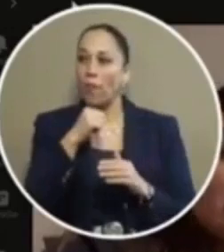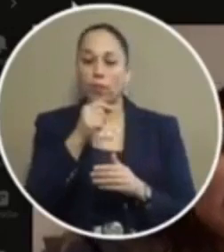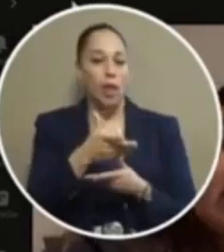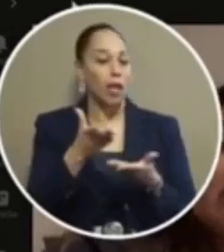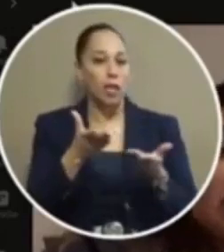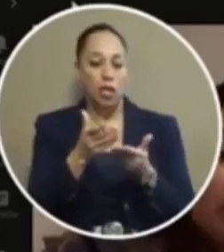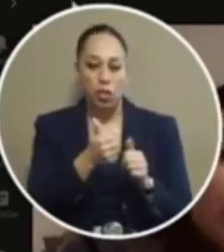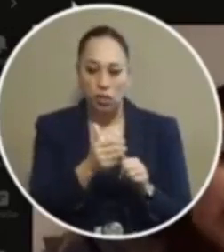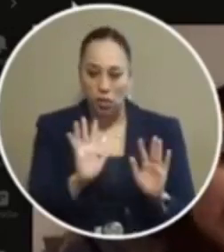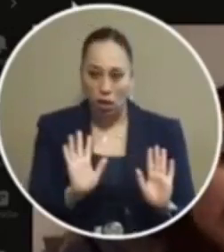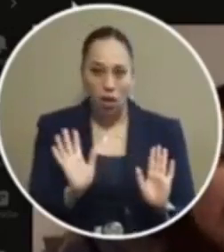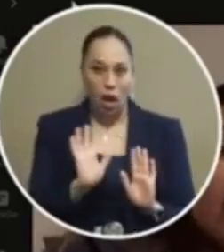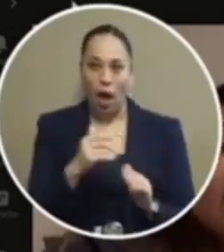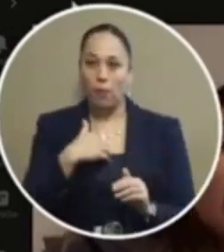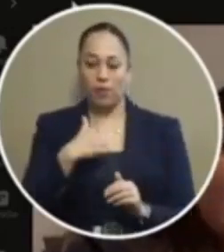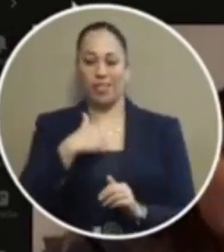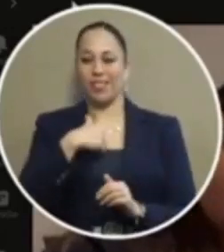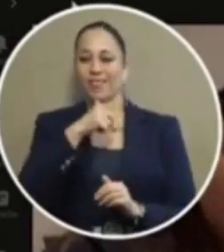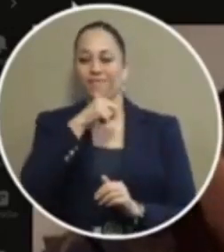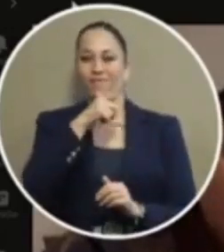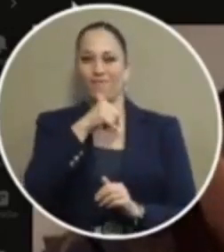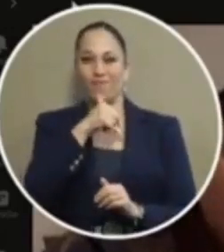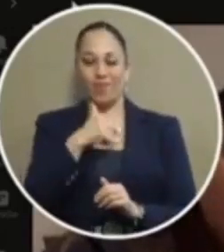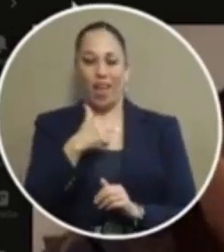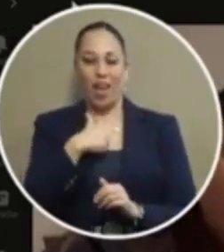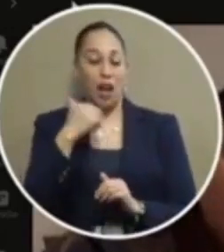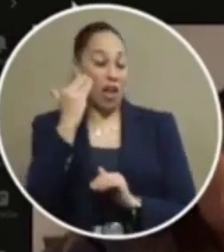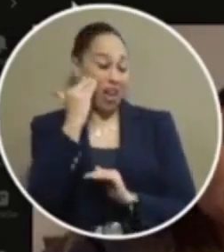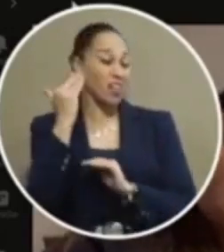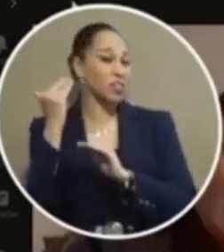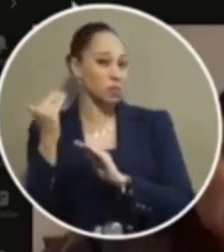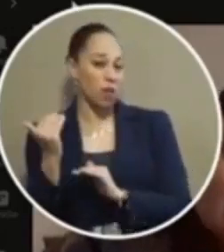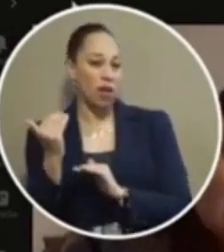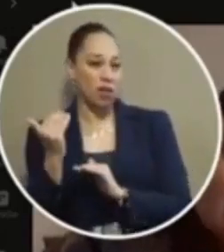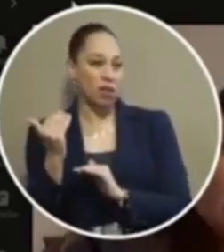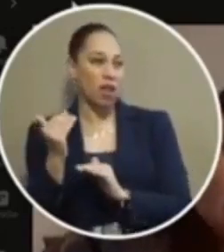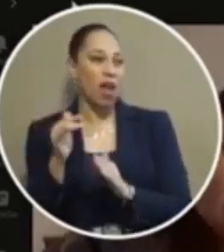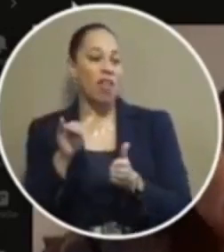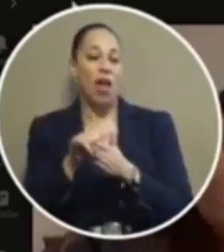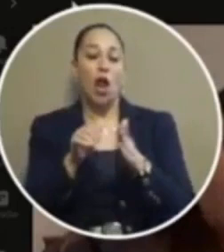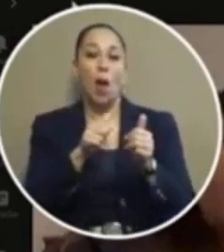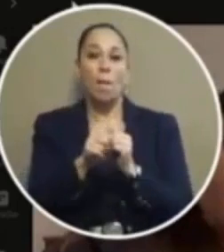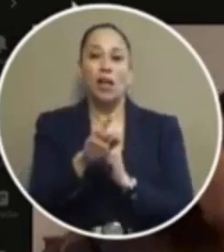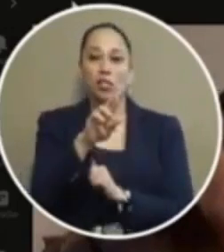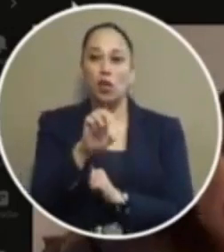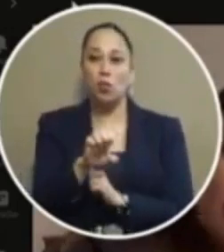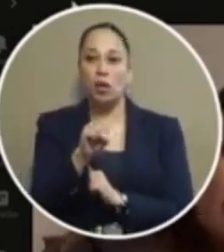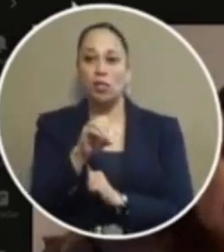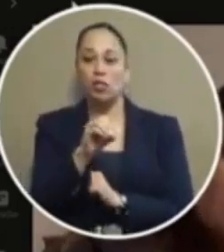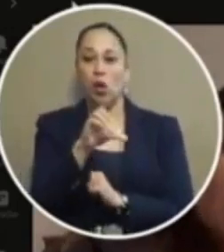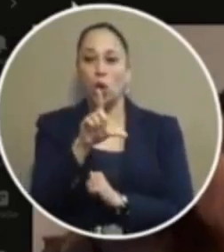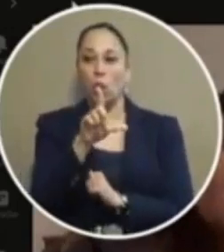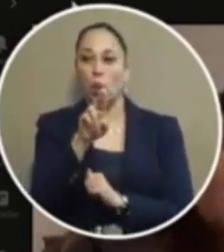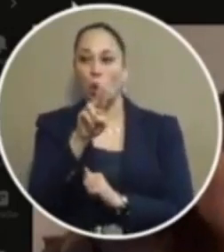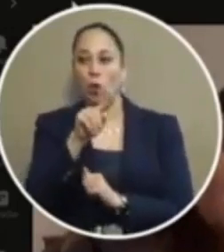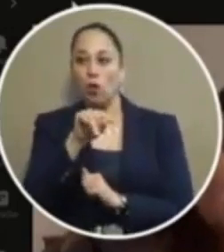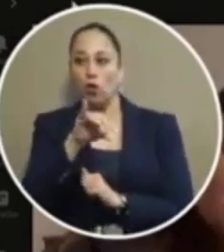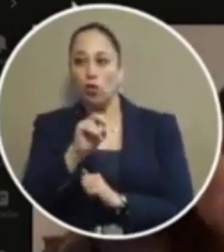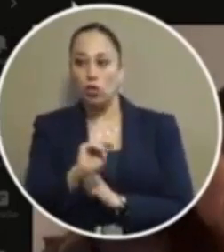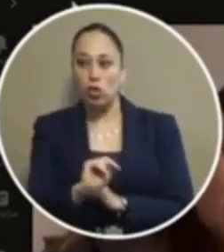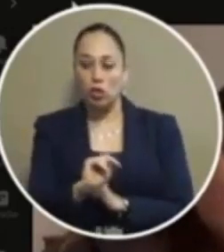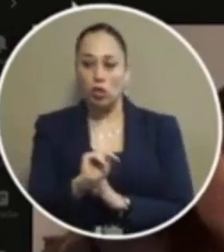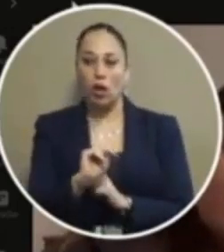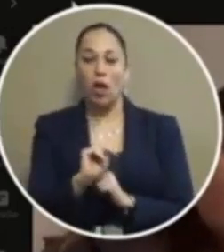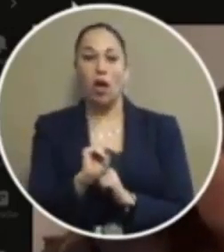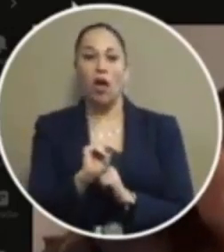chastise i'm saying that i'm disappointed and that i expect that when we pass a resolution that those uh directives in the